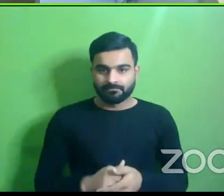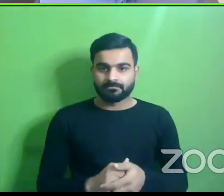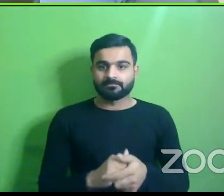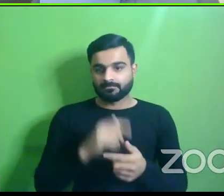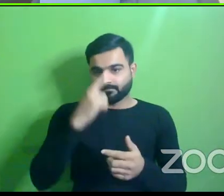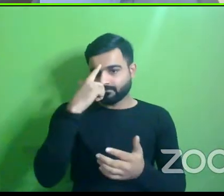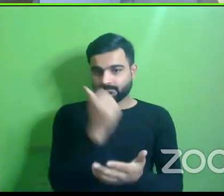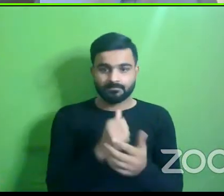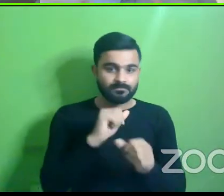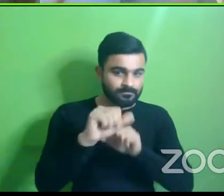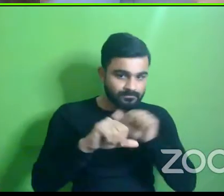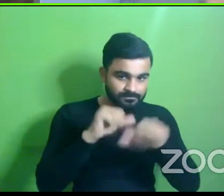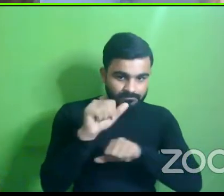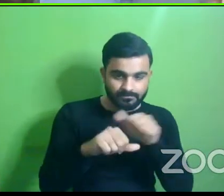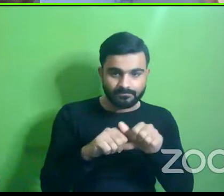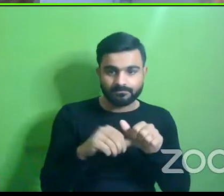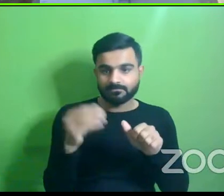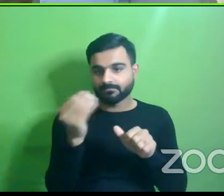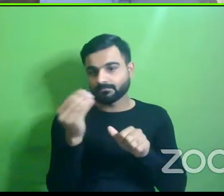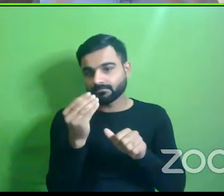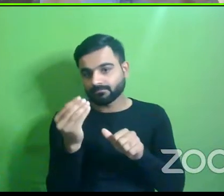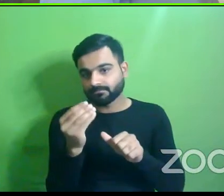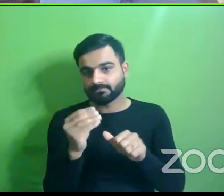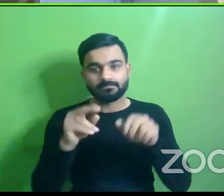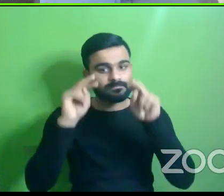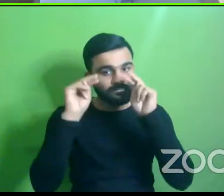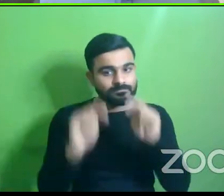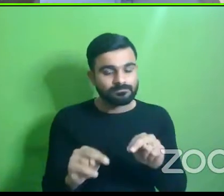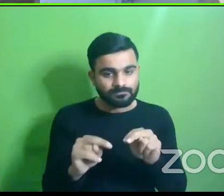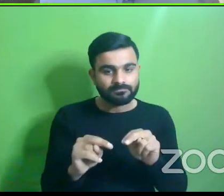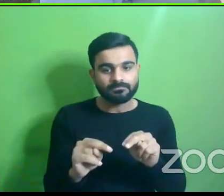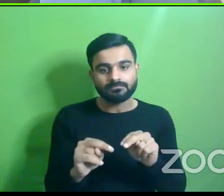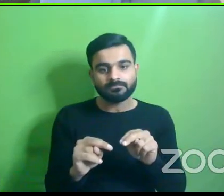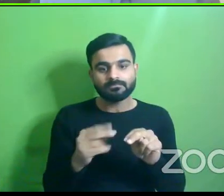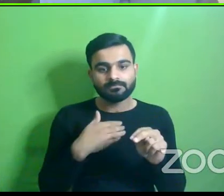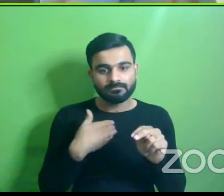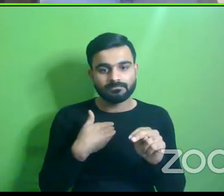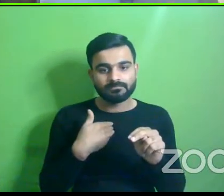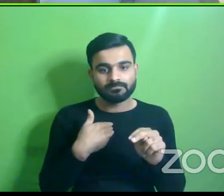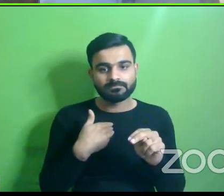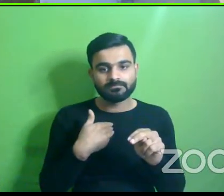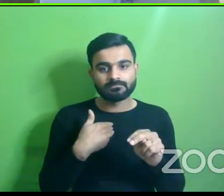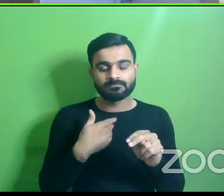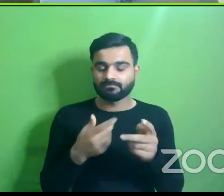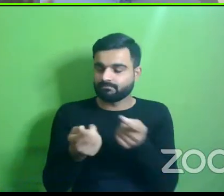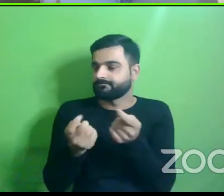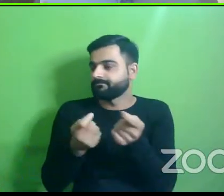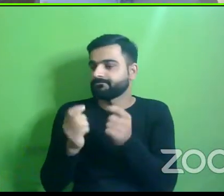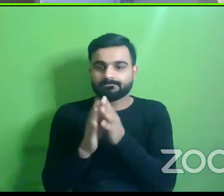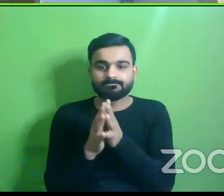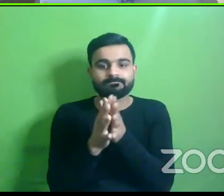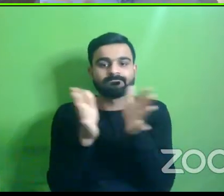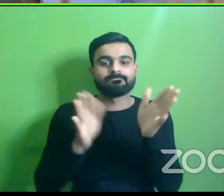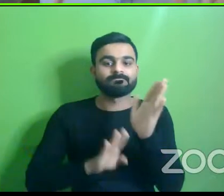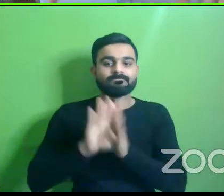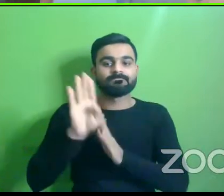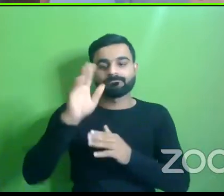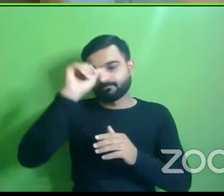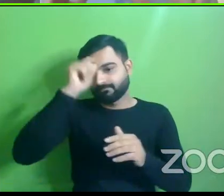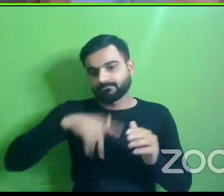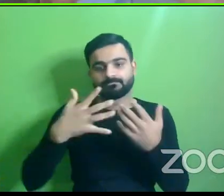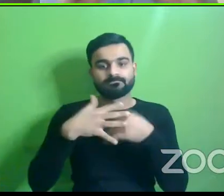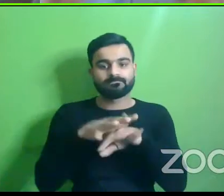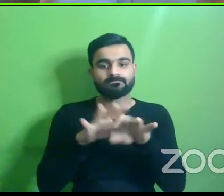making process a few things that are required for us to um to accelerate the growth and to build an inclusive india is